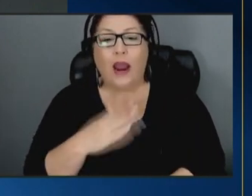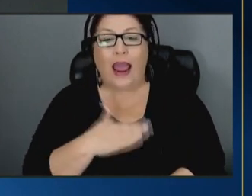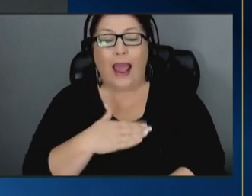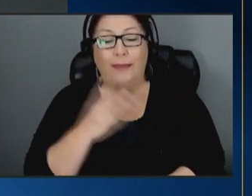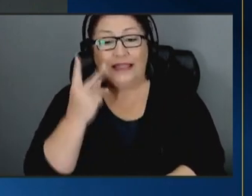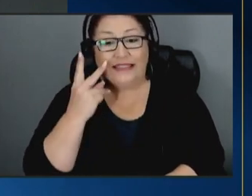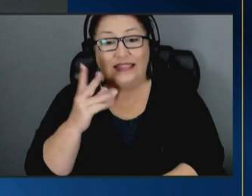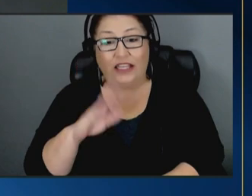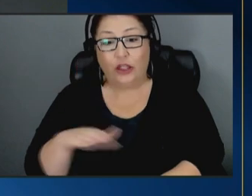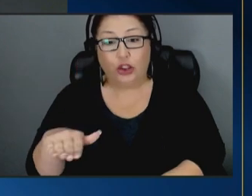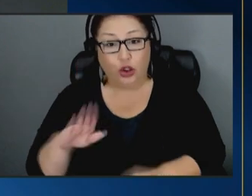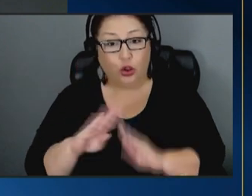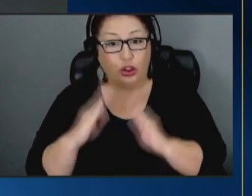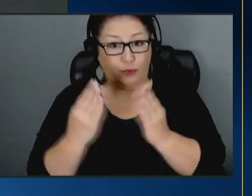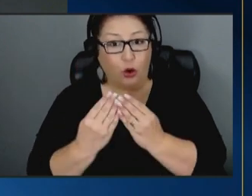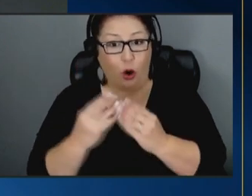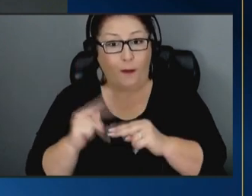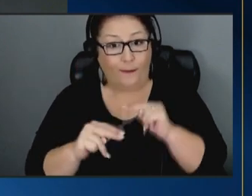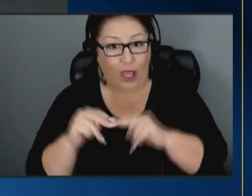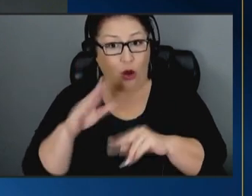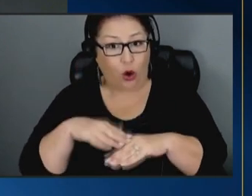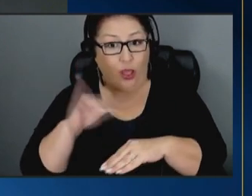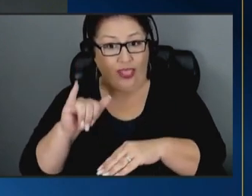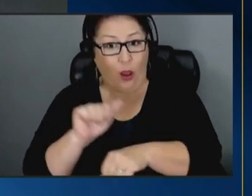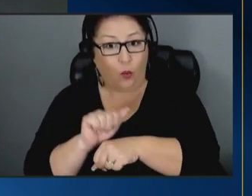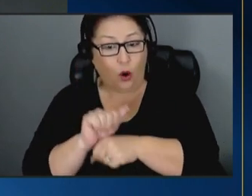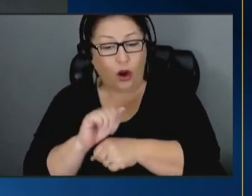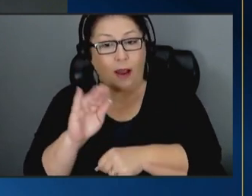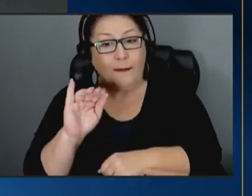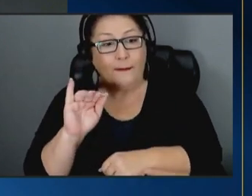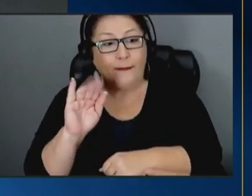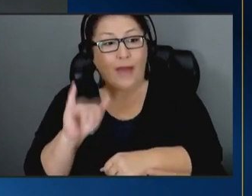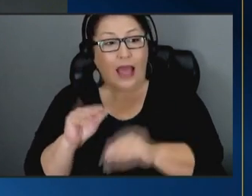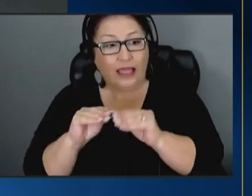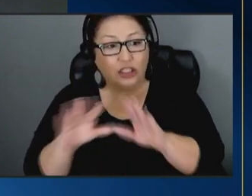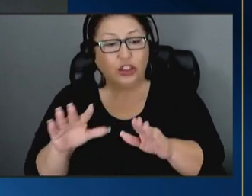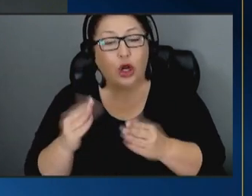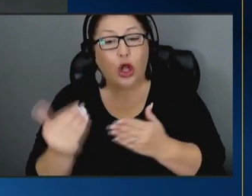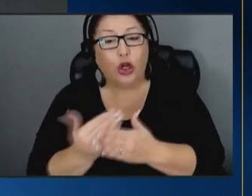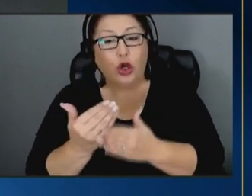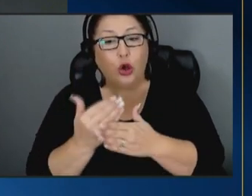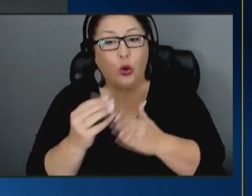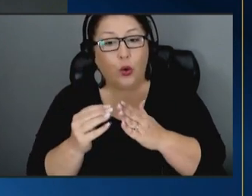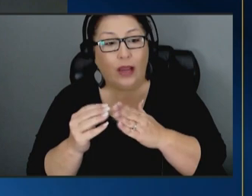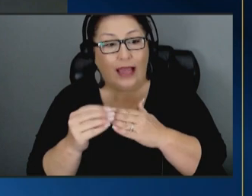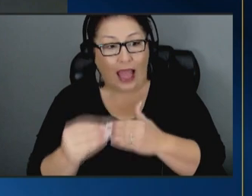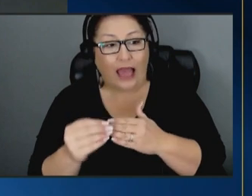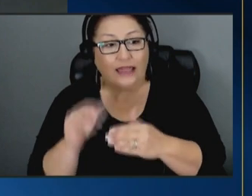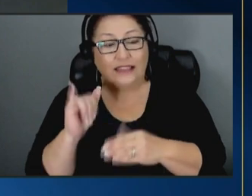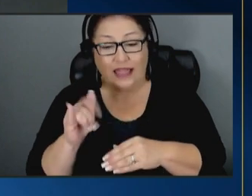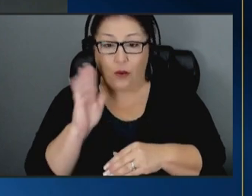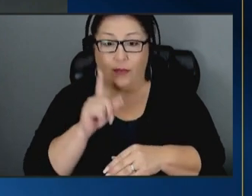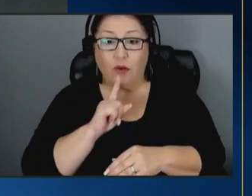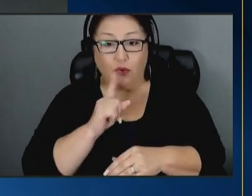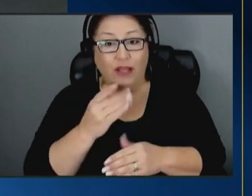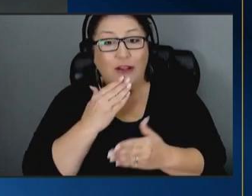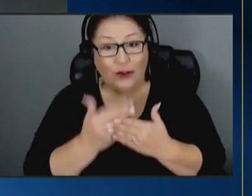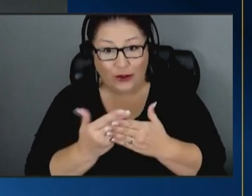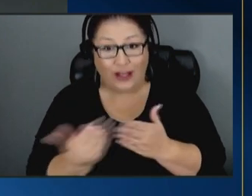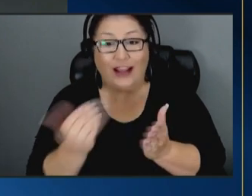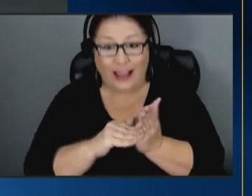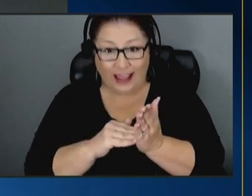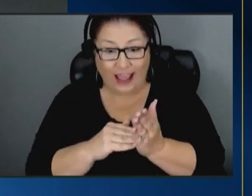children's bureau build on the work by issuing the new draft guidance that's going to be very good very good again for